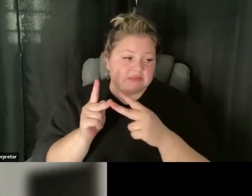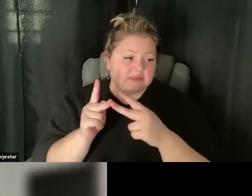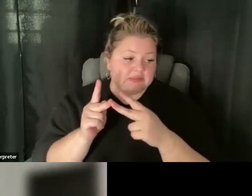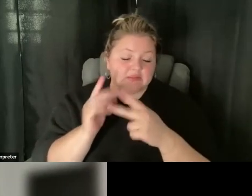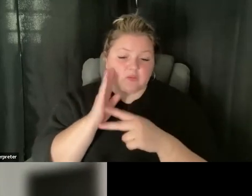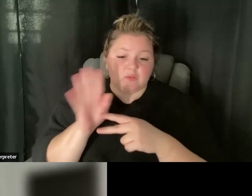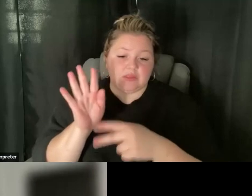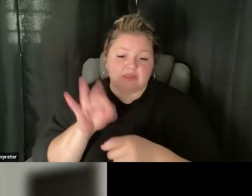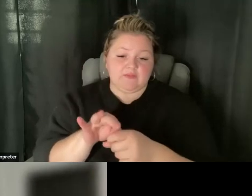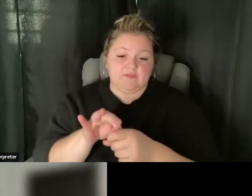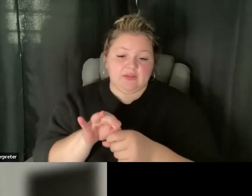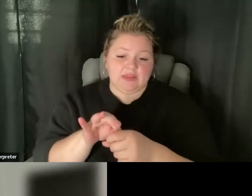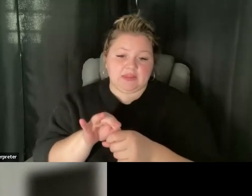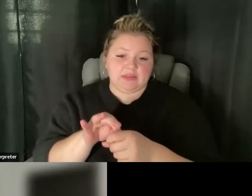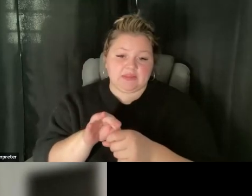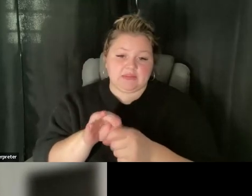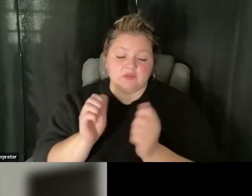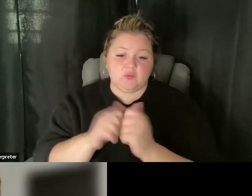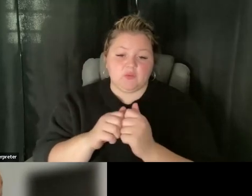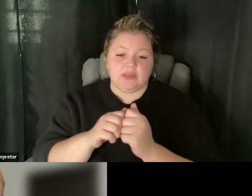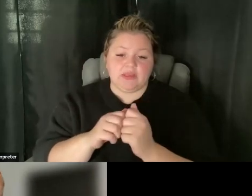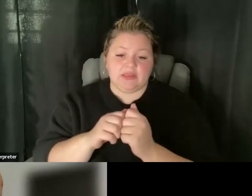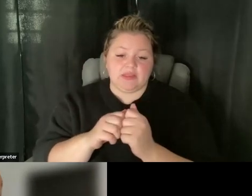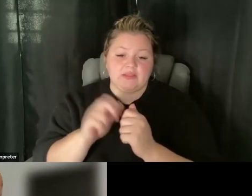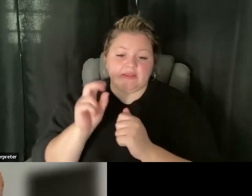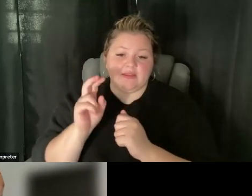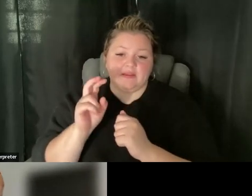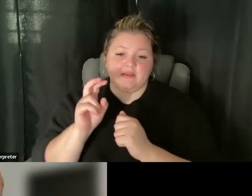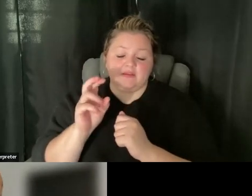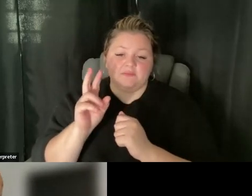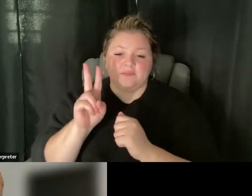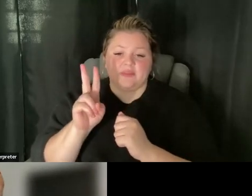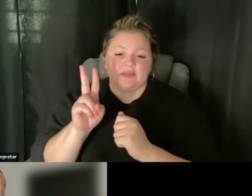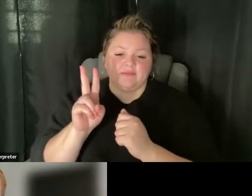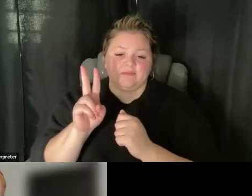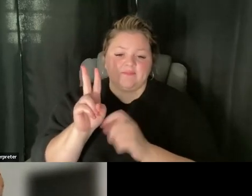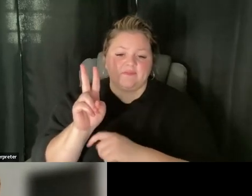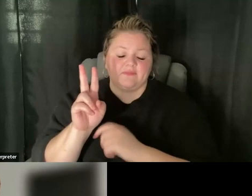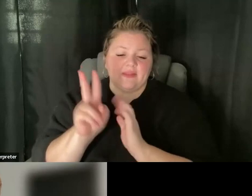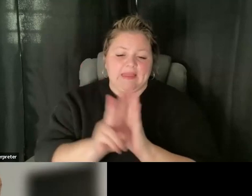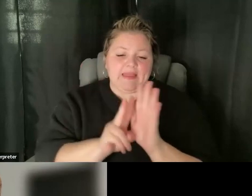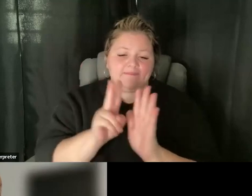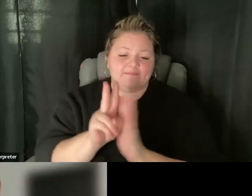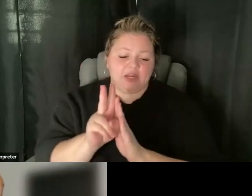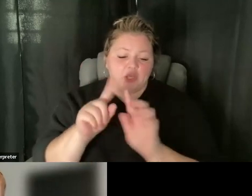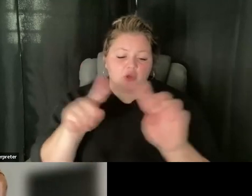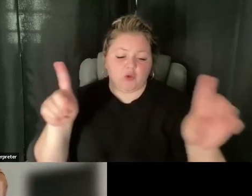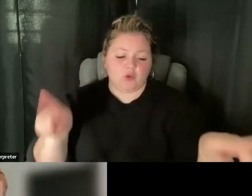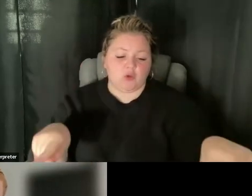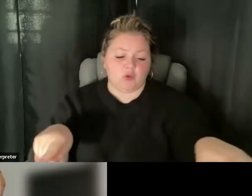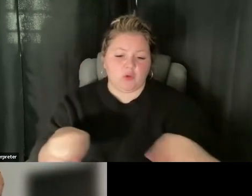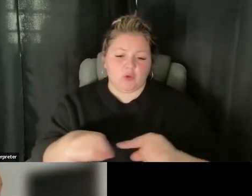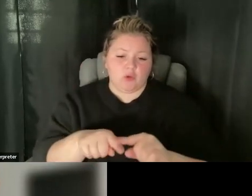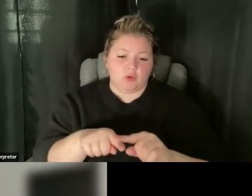in like a video screen that plays an ASL interpretation of whatever